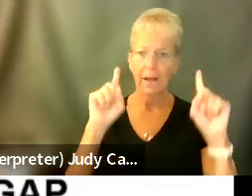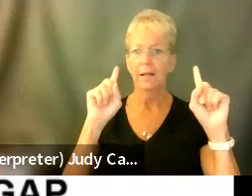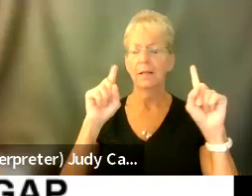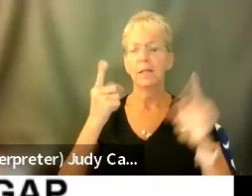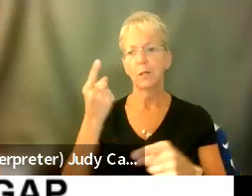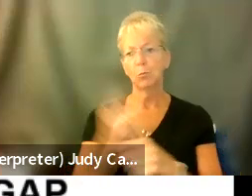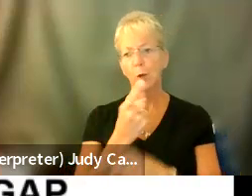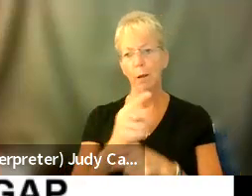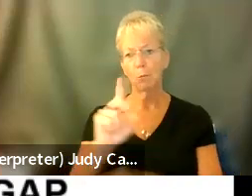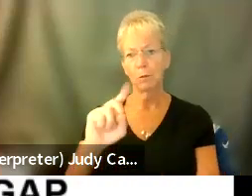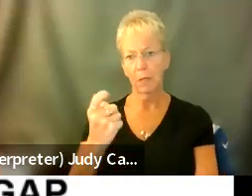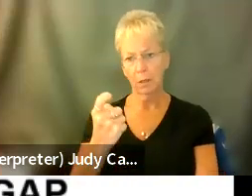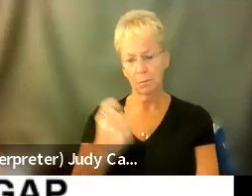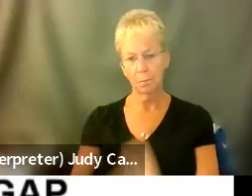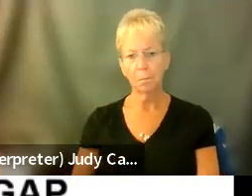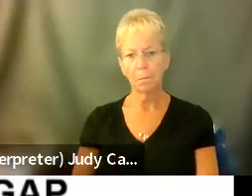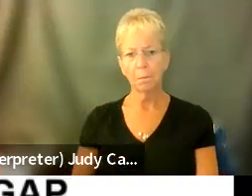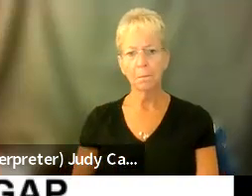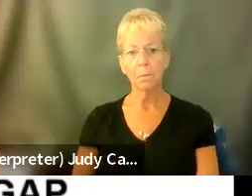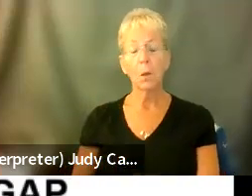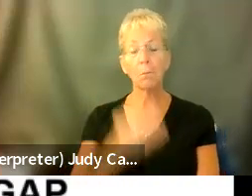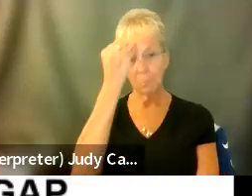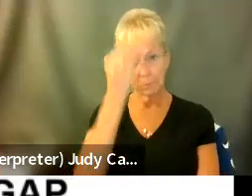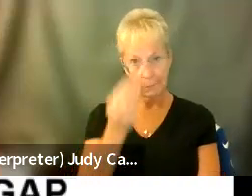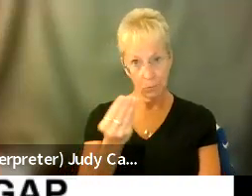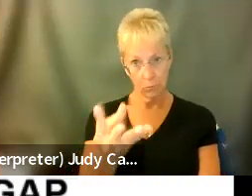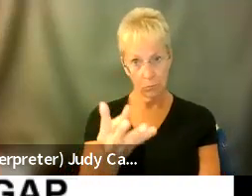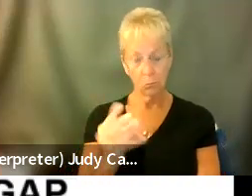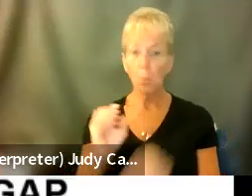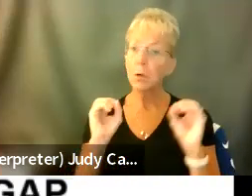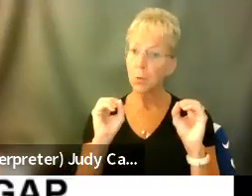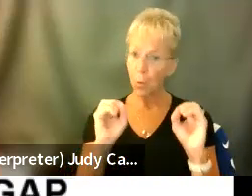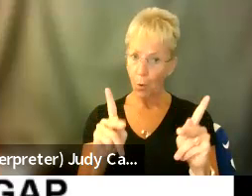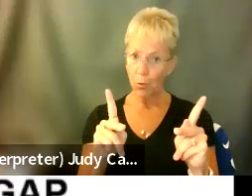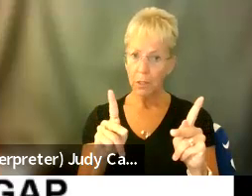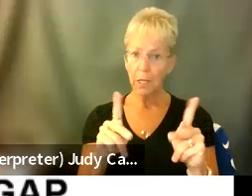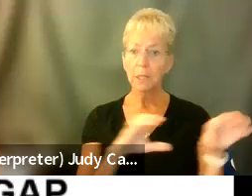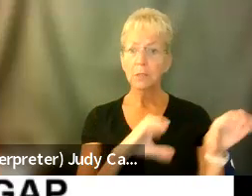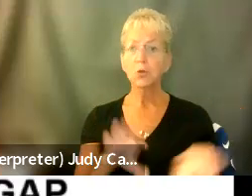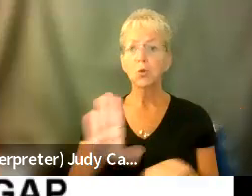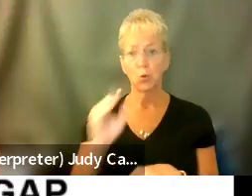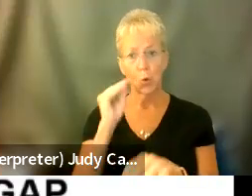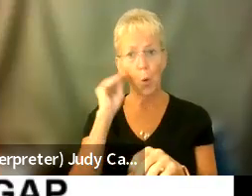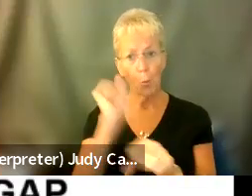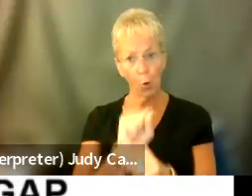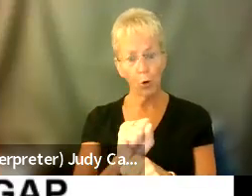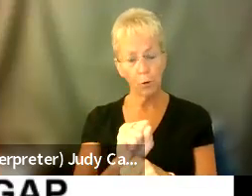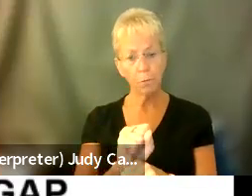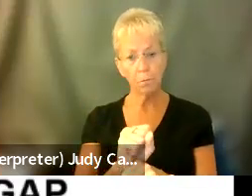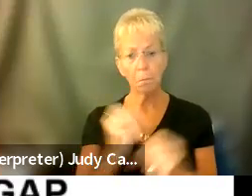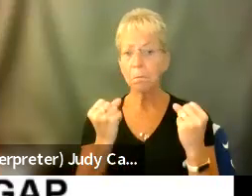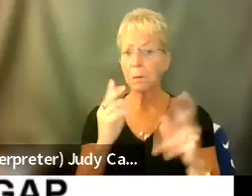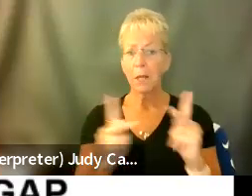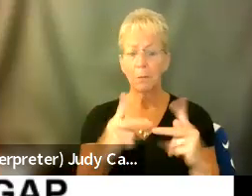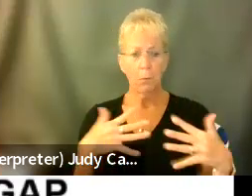Um, I do want to let you know, it is okay to do your own homework. A lot of people are afraid